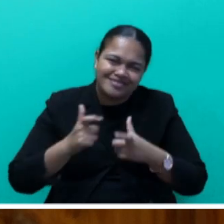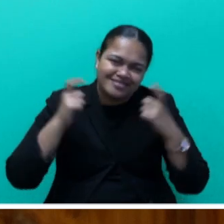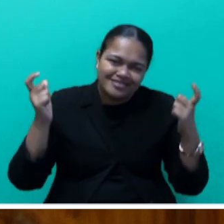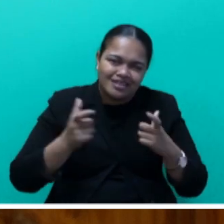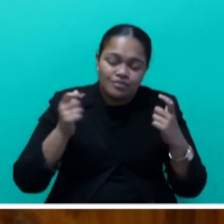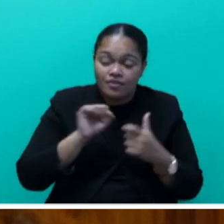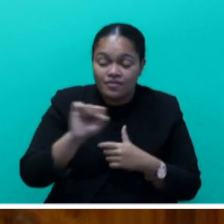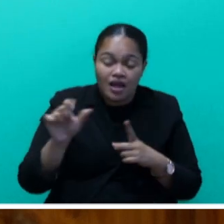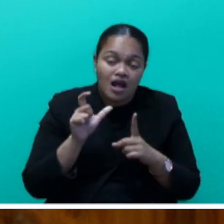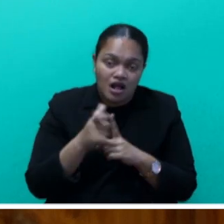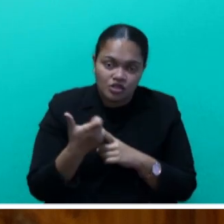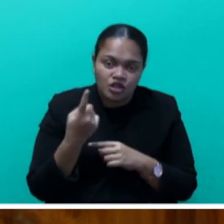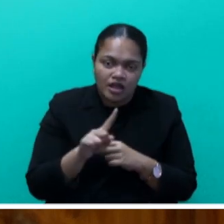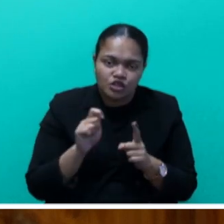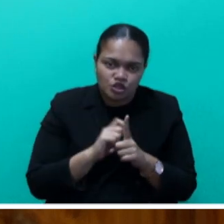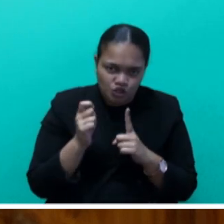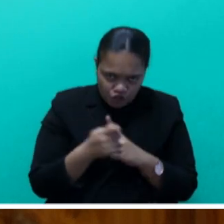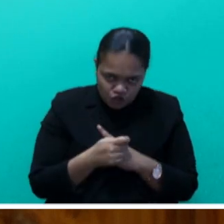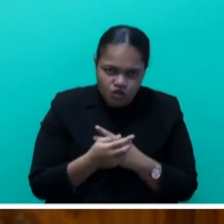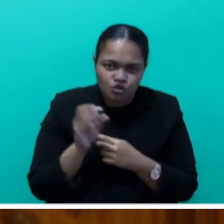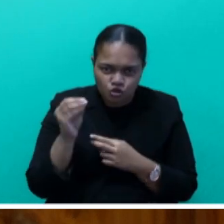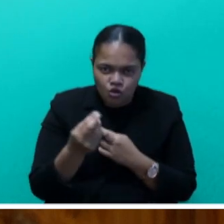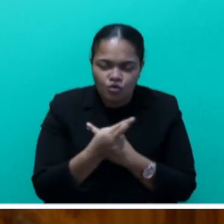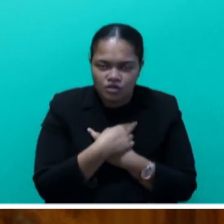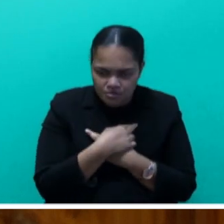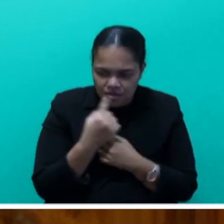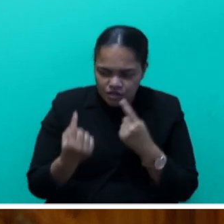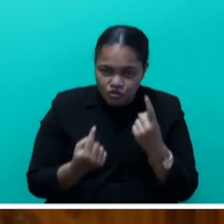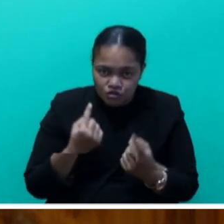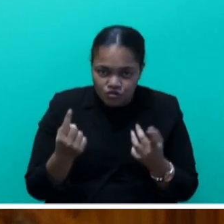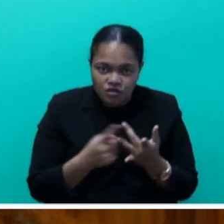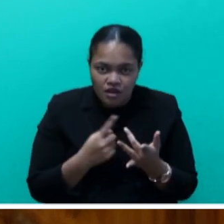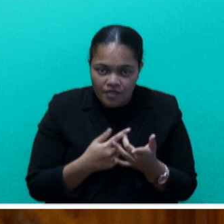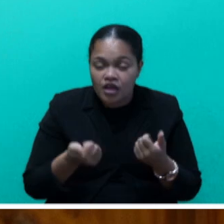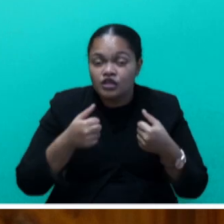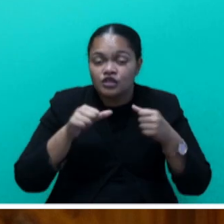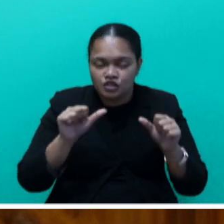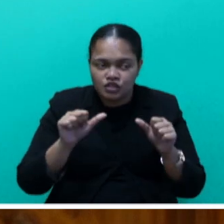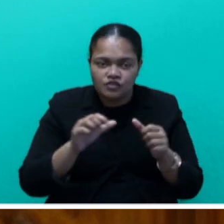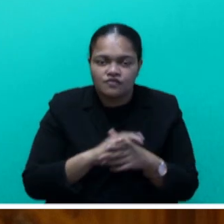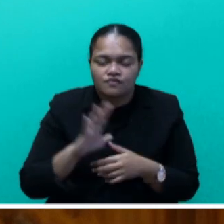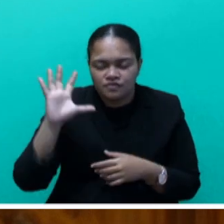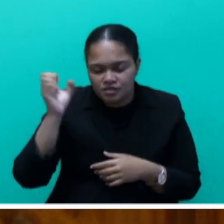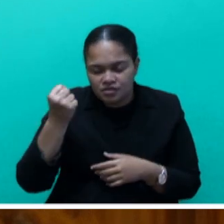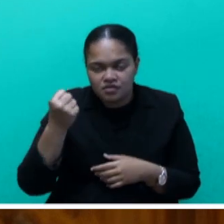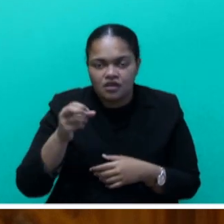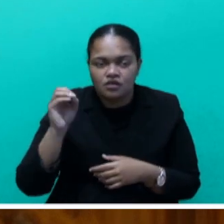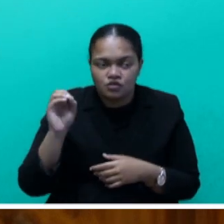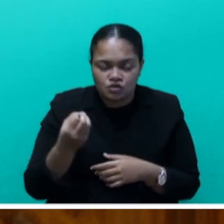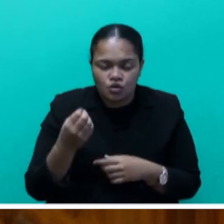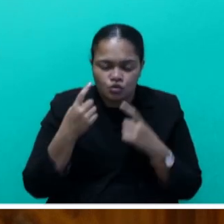culture and traditions, show respect for one another, achieve economic success, social